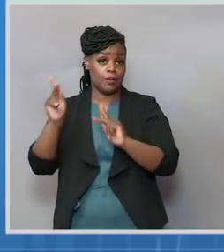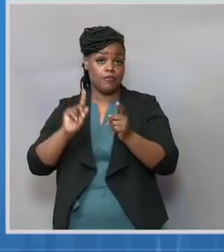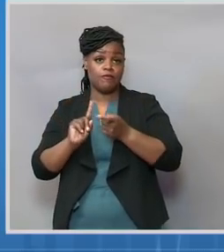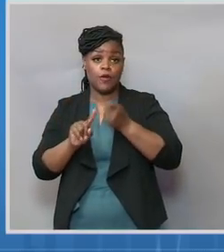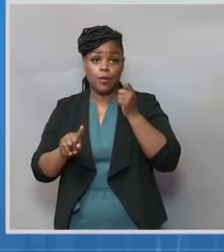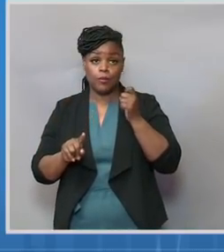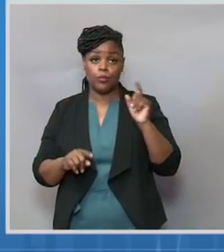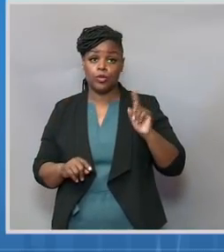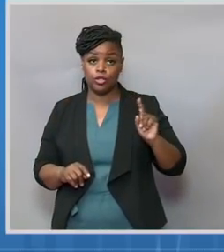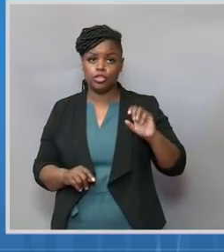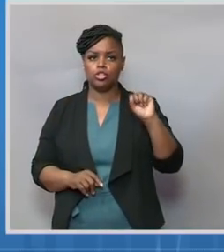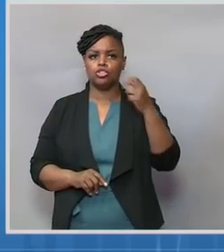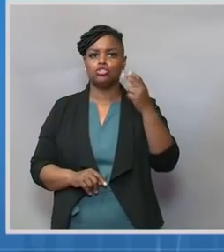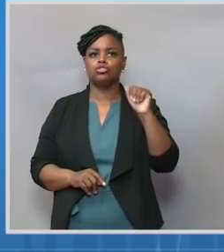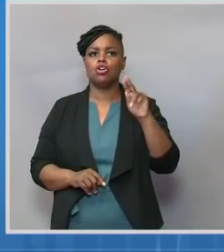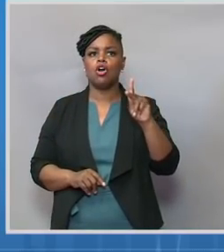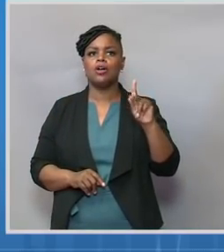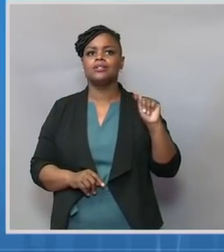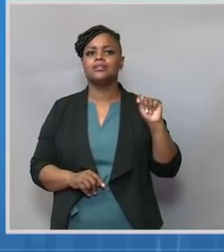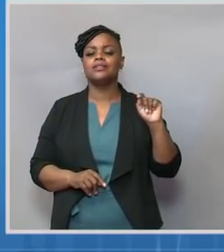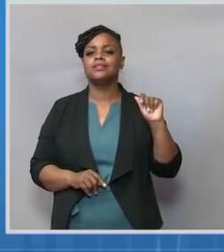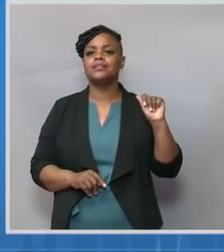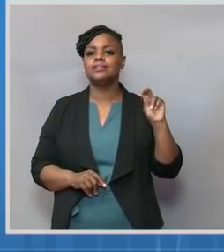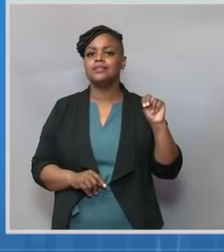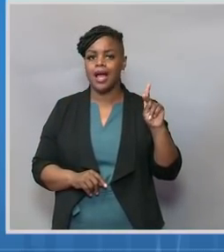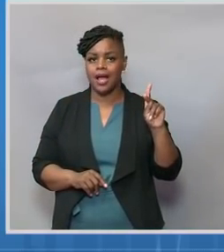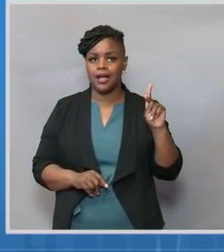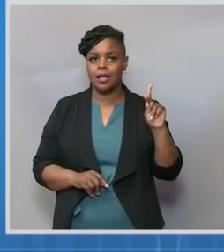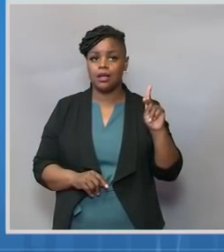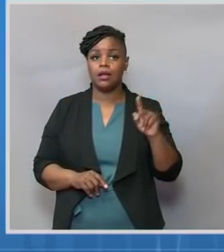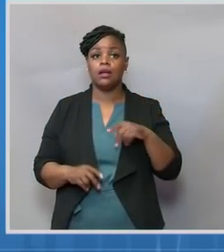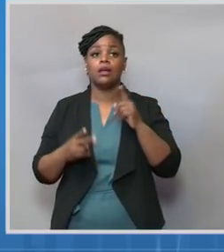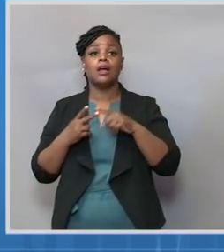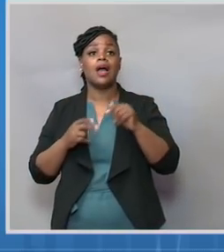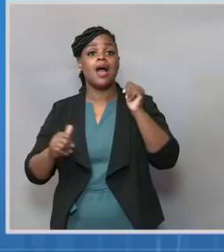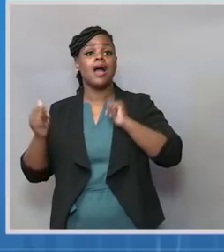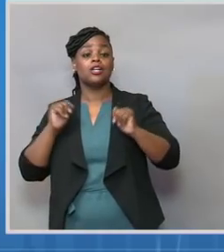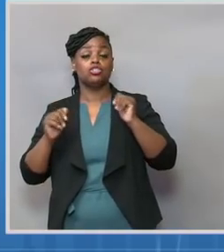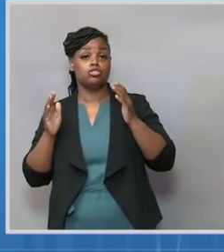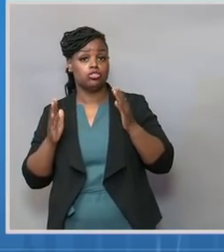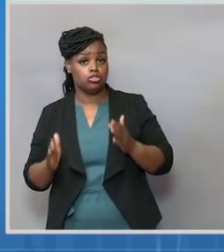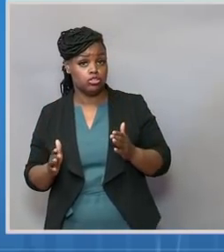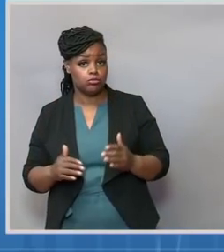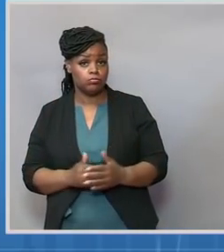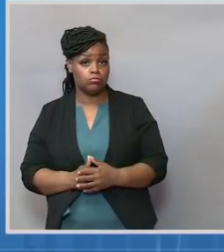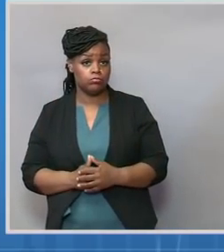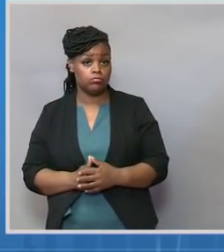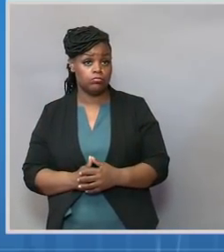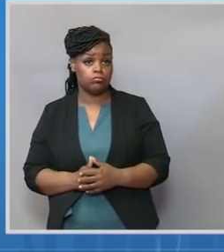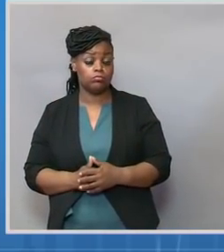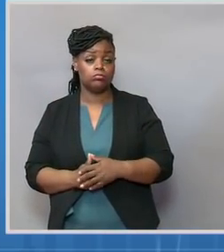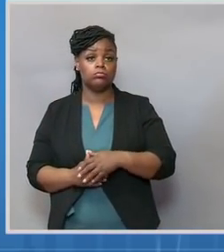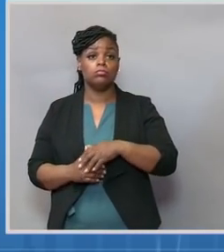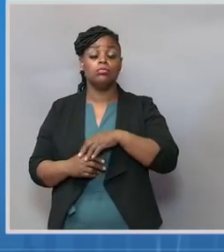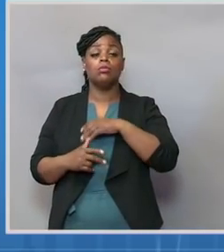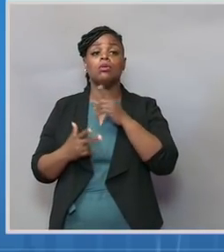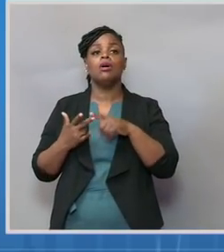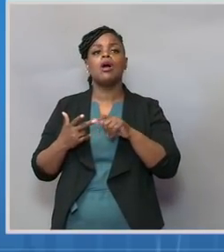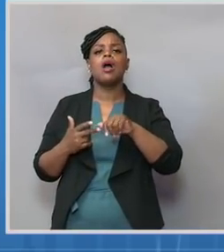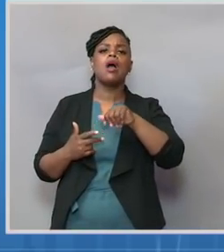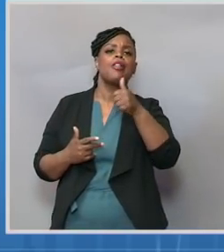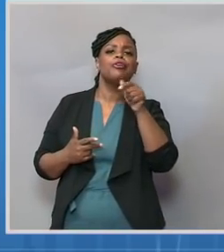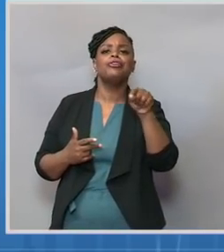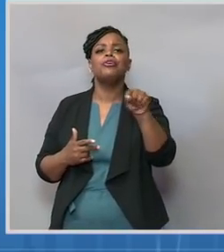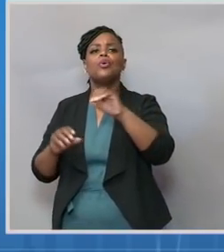the actress, Walter Kim, President of the National Association of Evangelicals, and also organizations including NASCAR, the